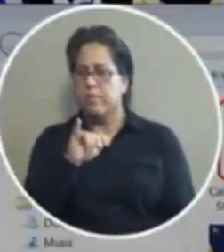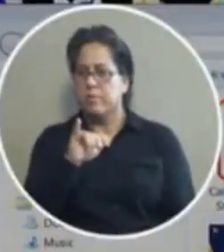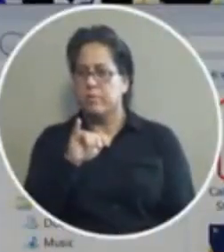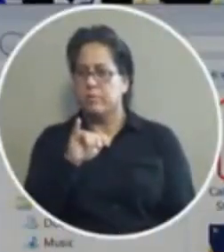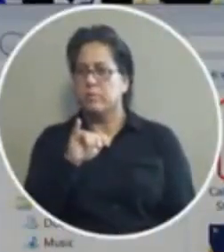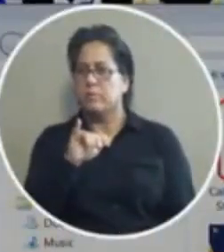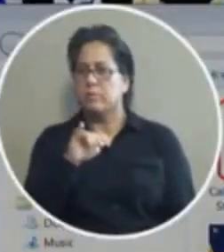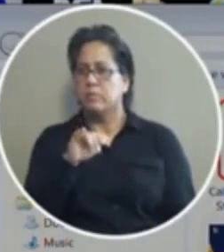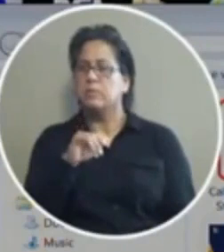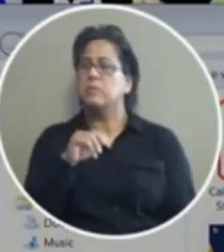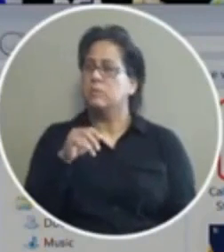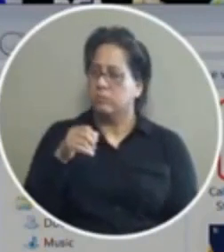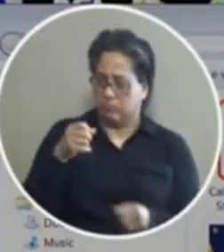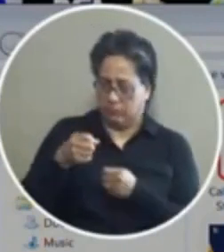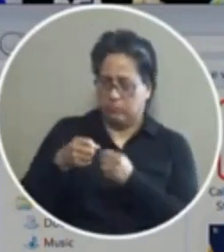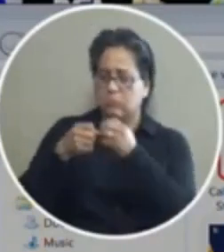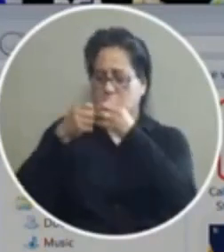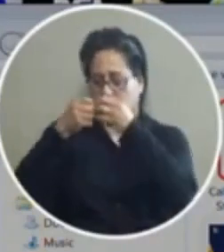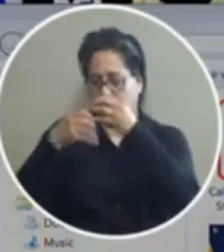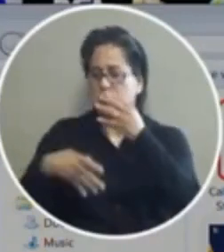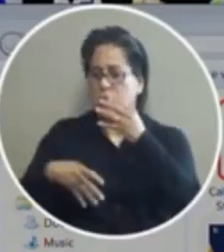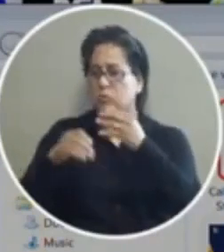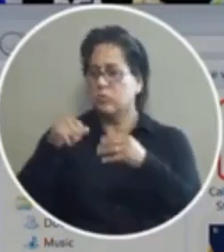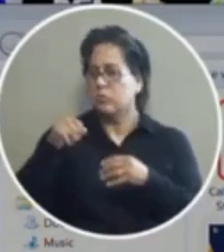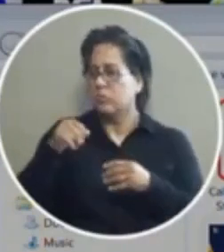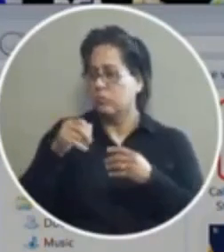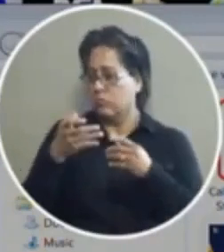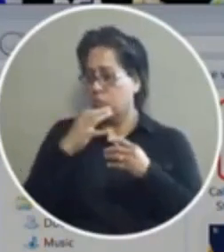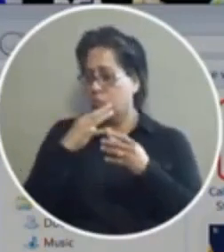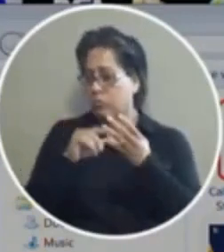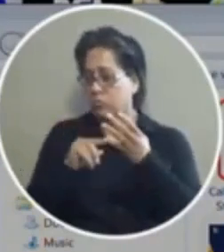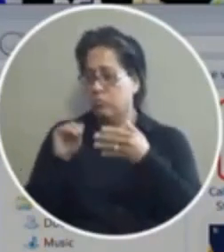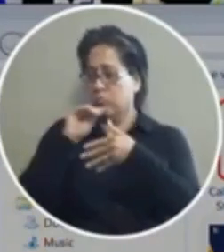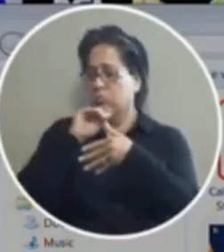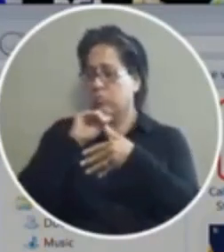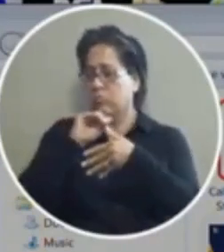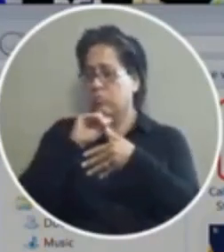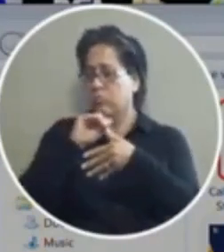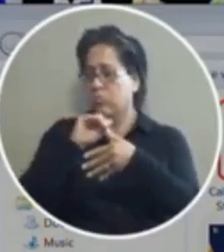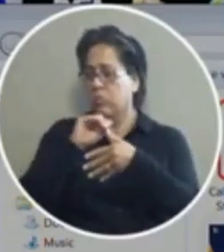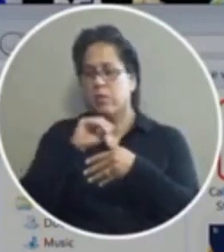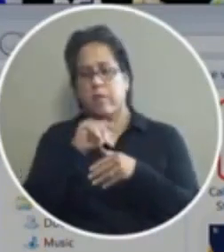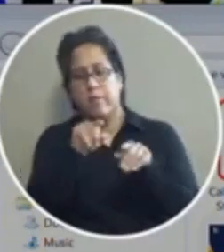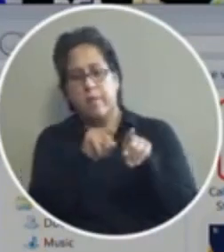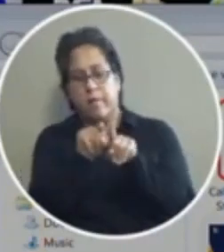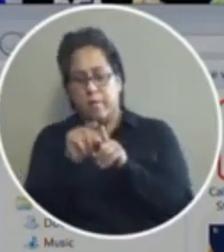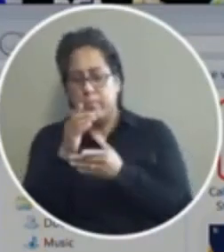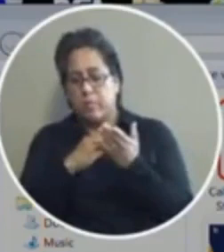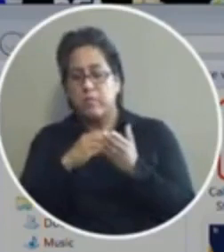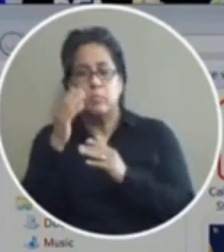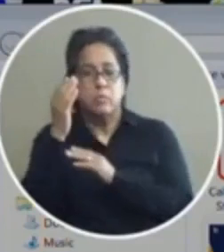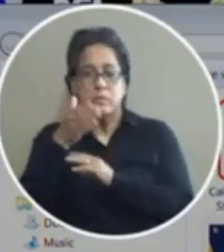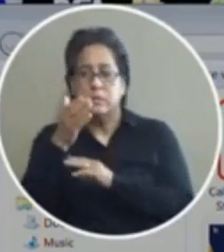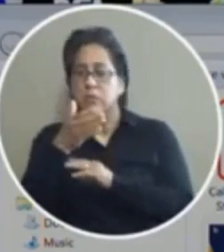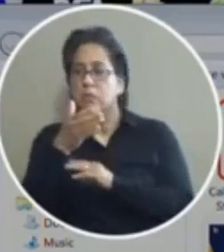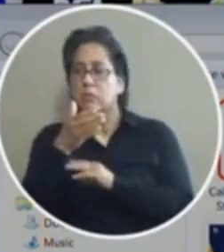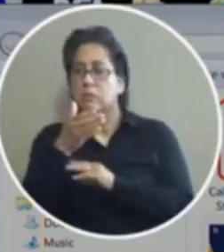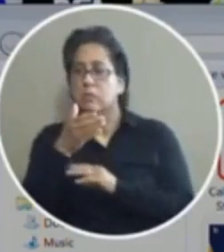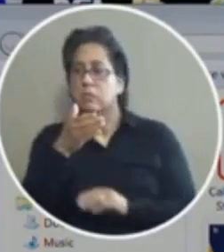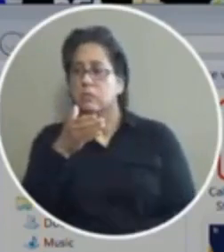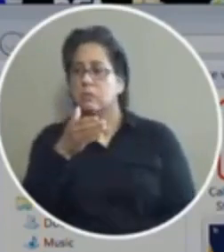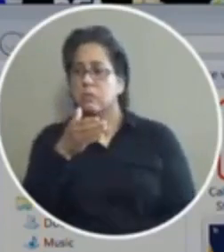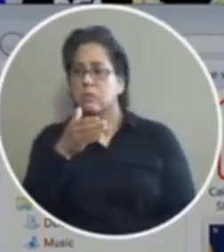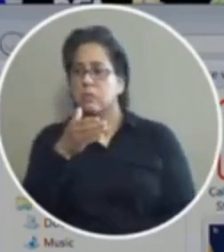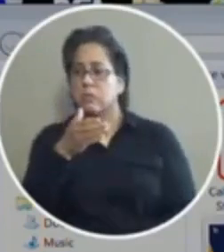is is in the queue waiting to speak would you like him to go first well as part of this presentation uh the